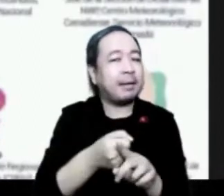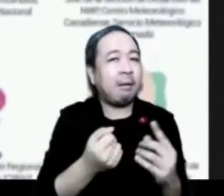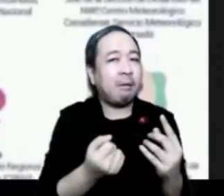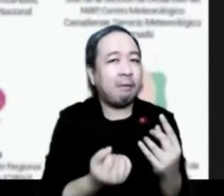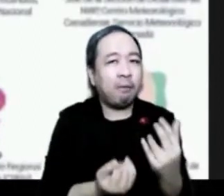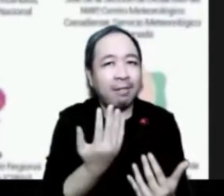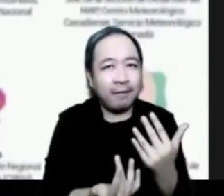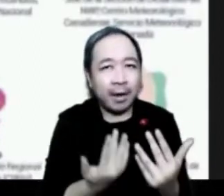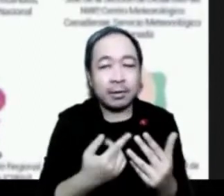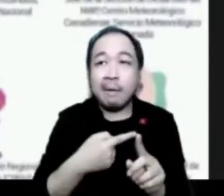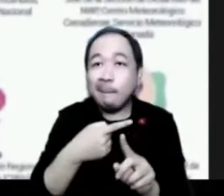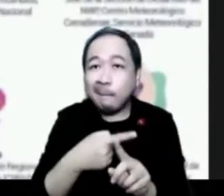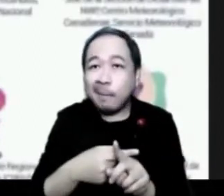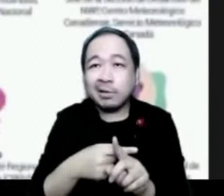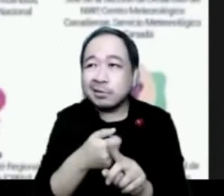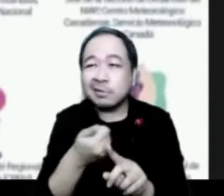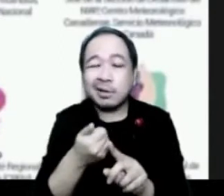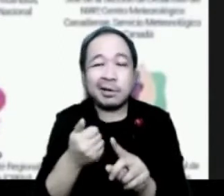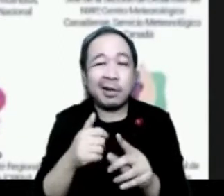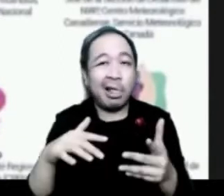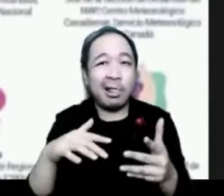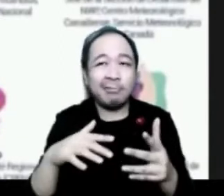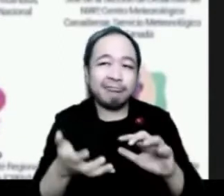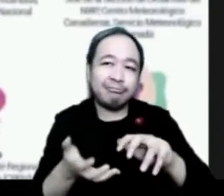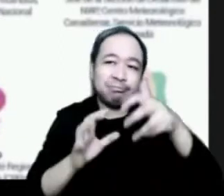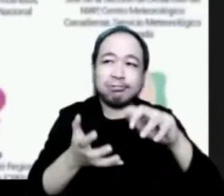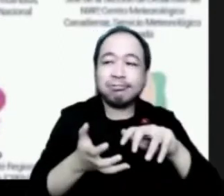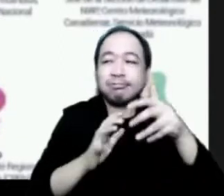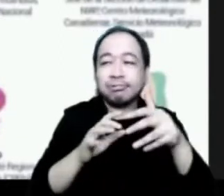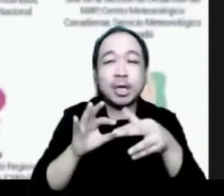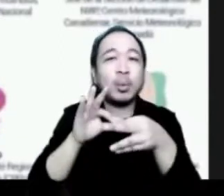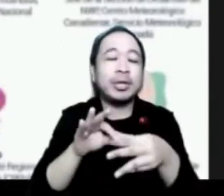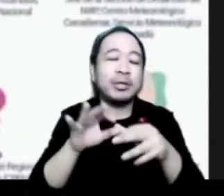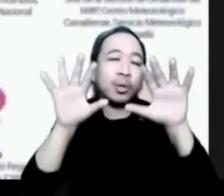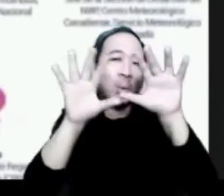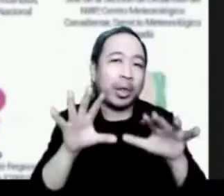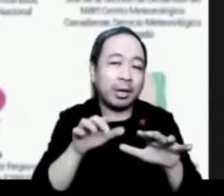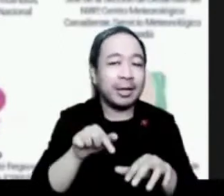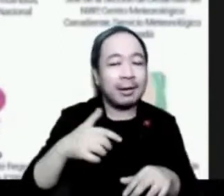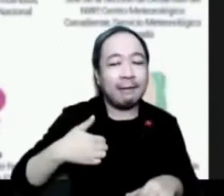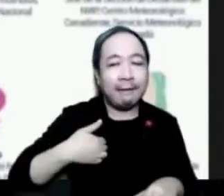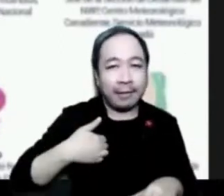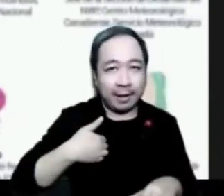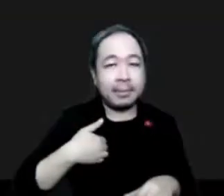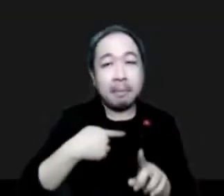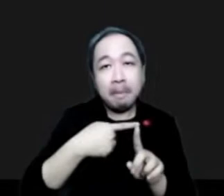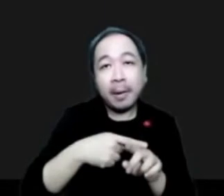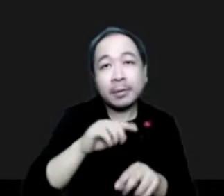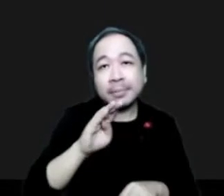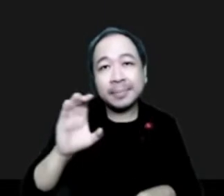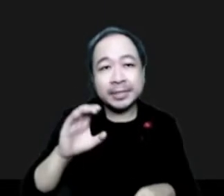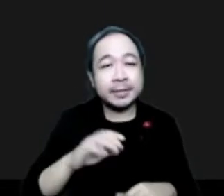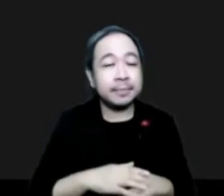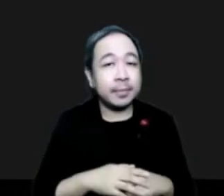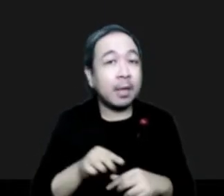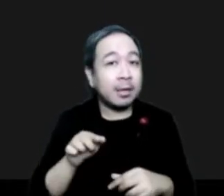-related hazards in British Columbia and across Canada. He will present lessons learned of a multi-hazard event in Western Canada.